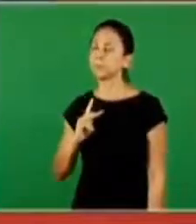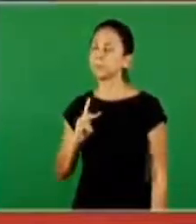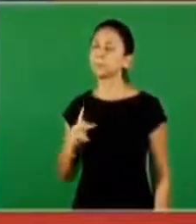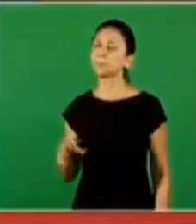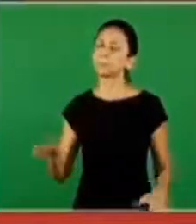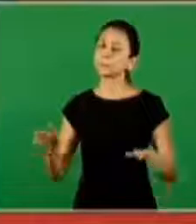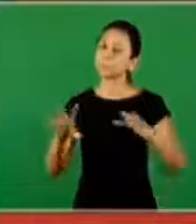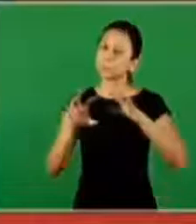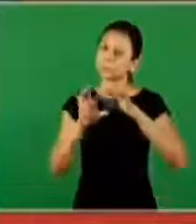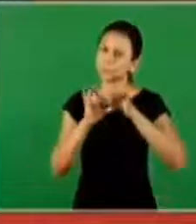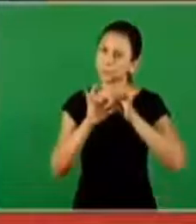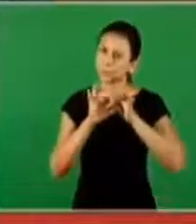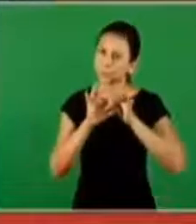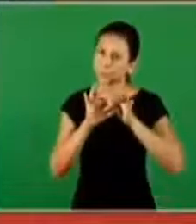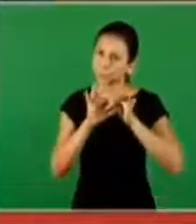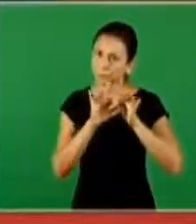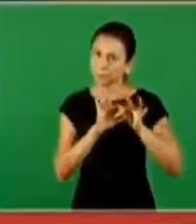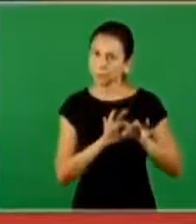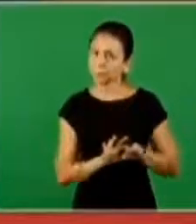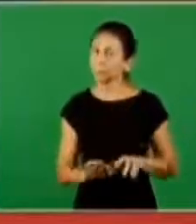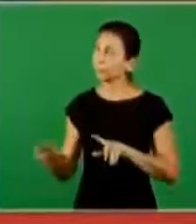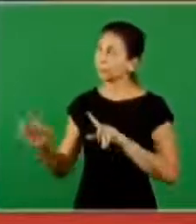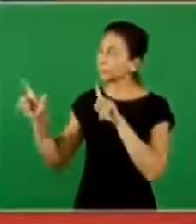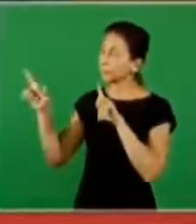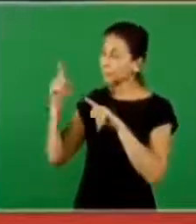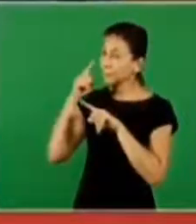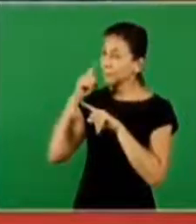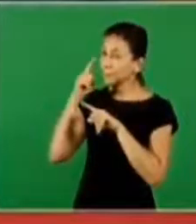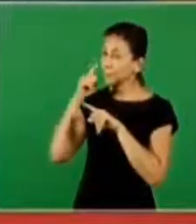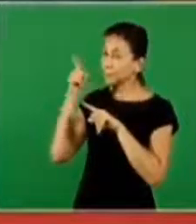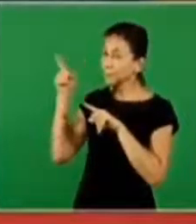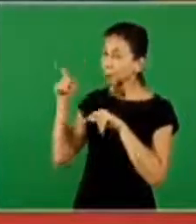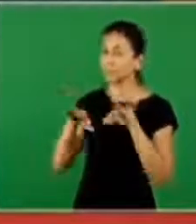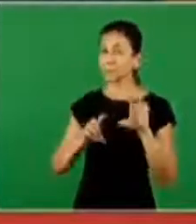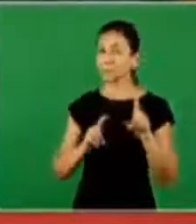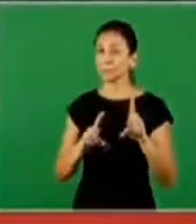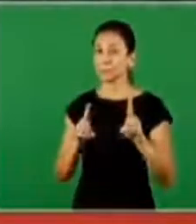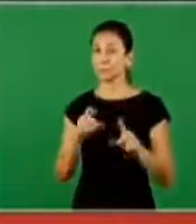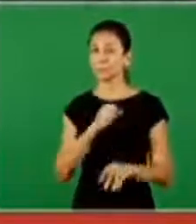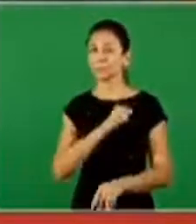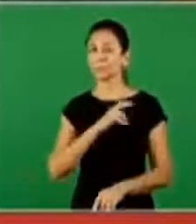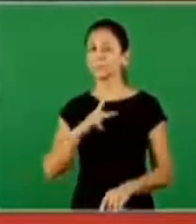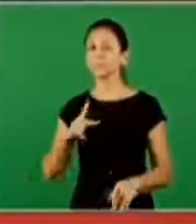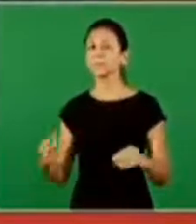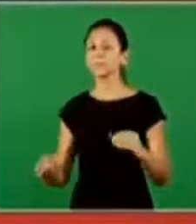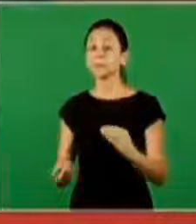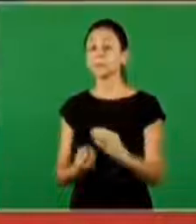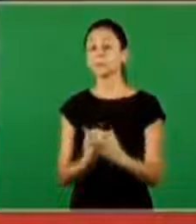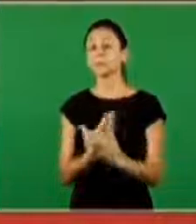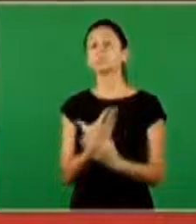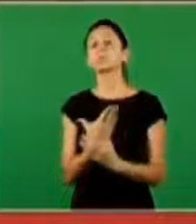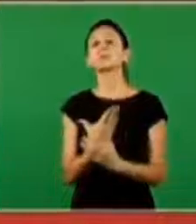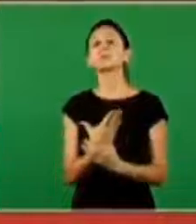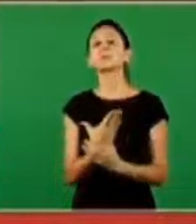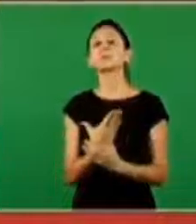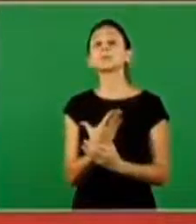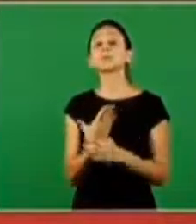Apostles Doctrine and Fellowship. So, this doctrine of the Apostles is born where?